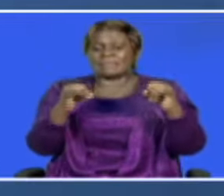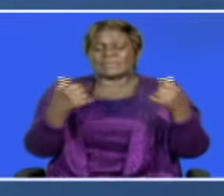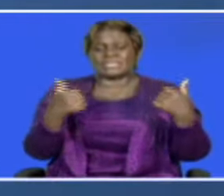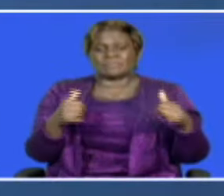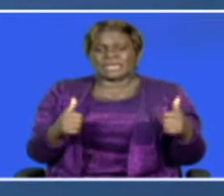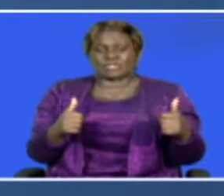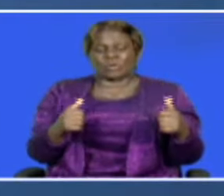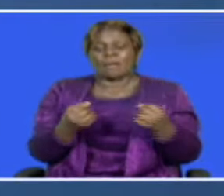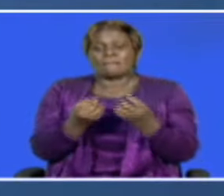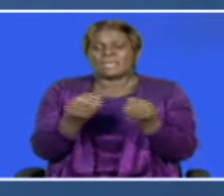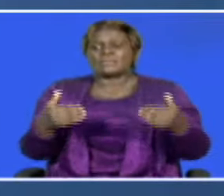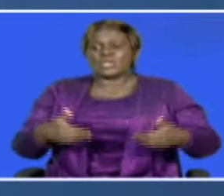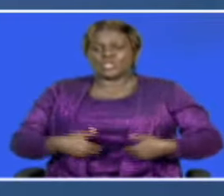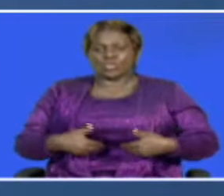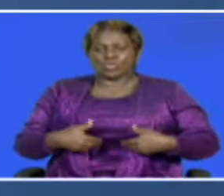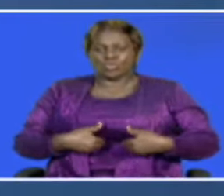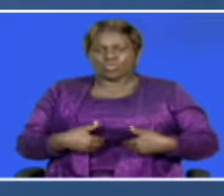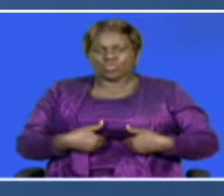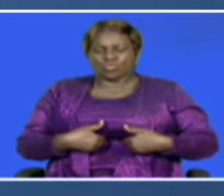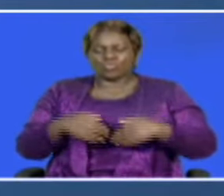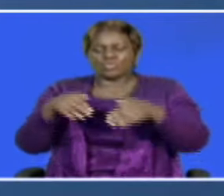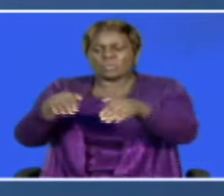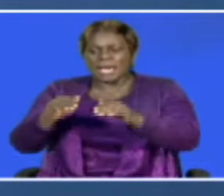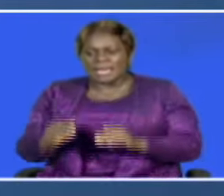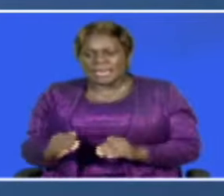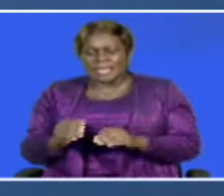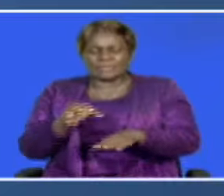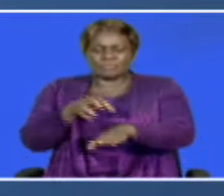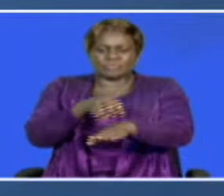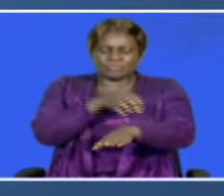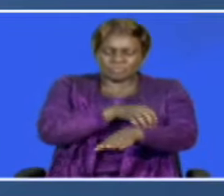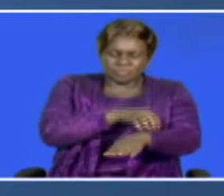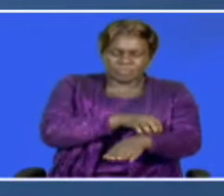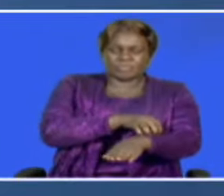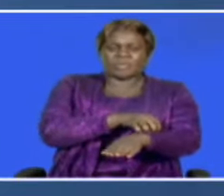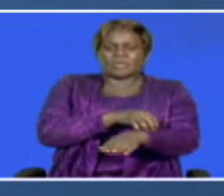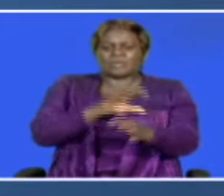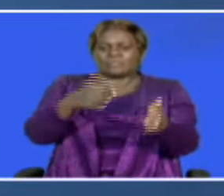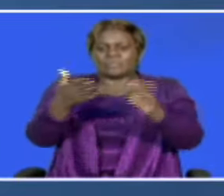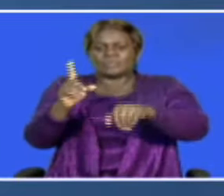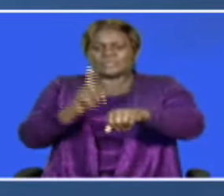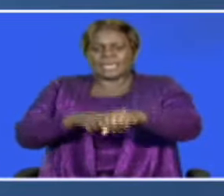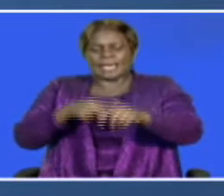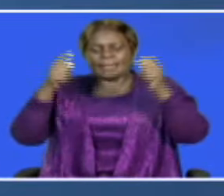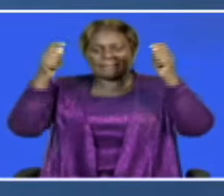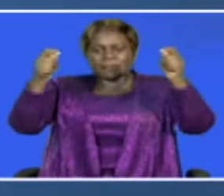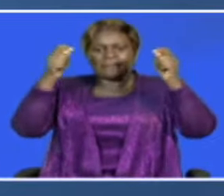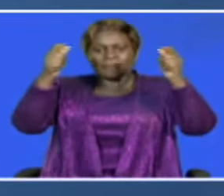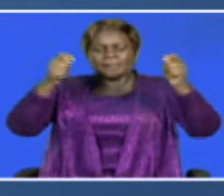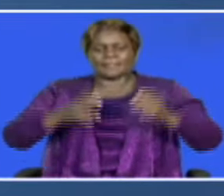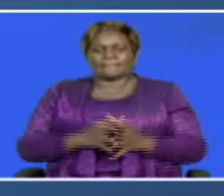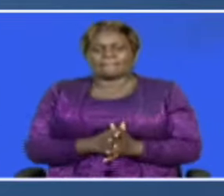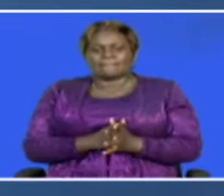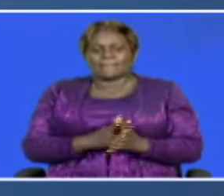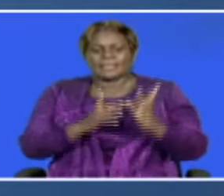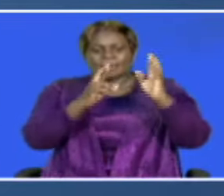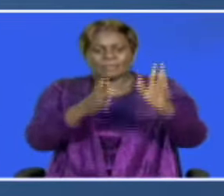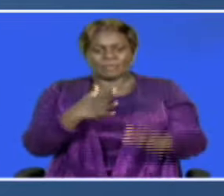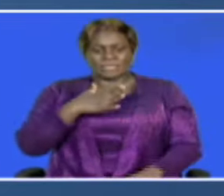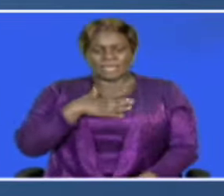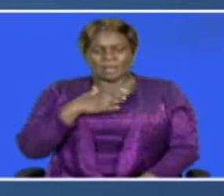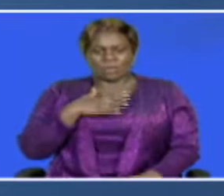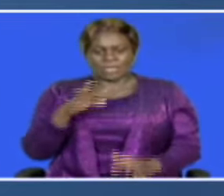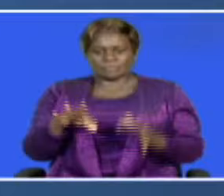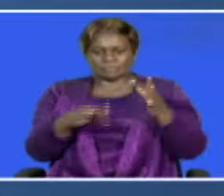injuries and some stare at the graves of their loved ones who lost their lives during the protests. Our reporter Vera